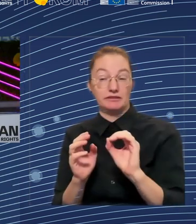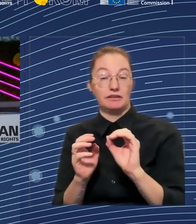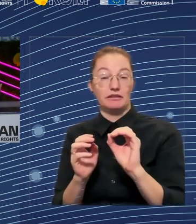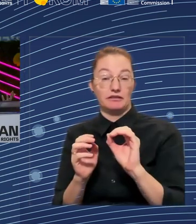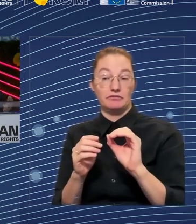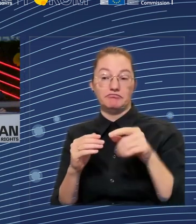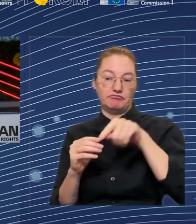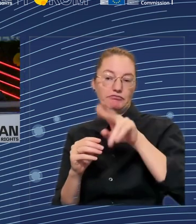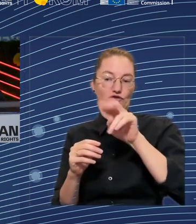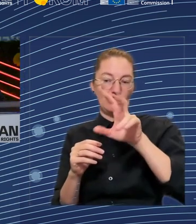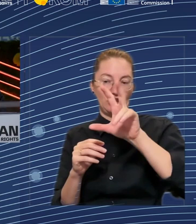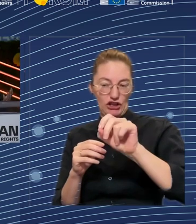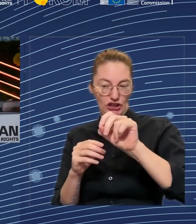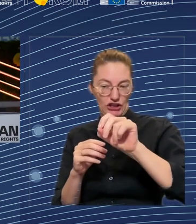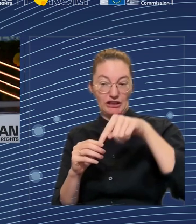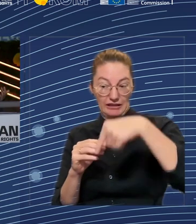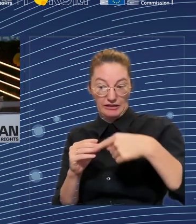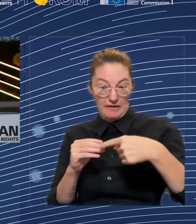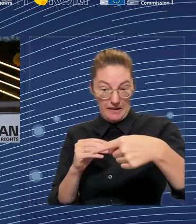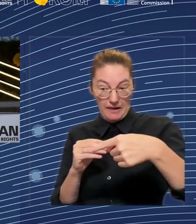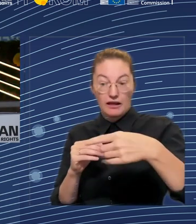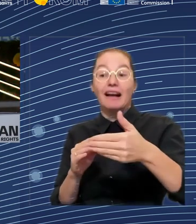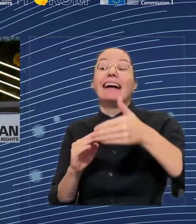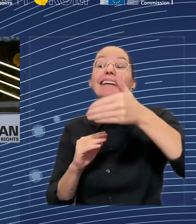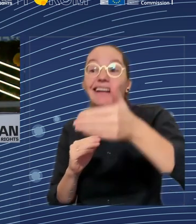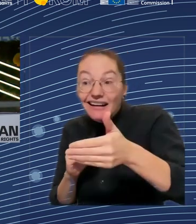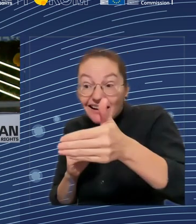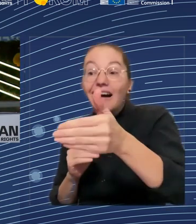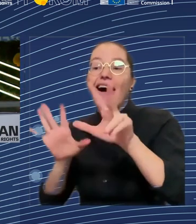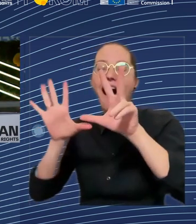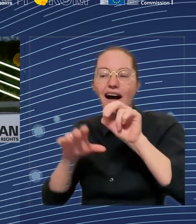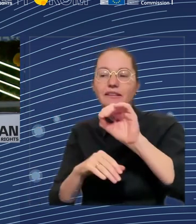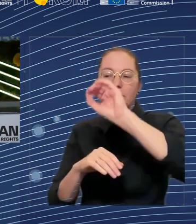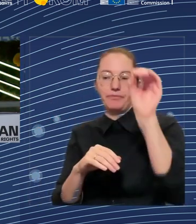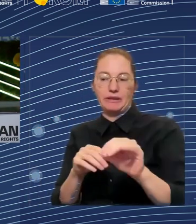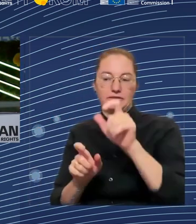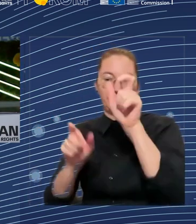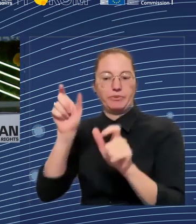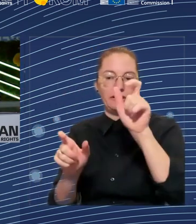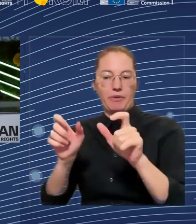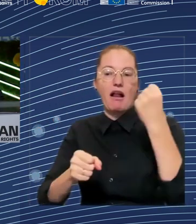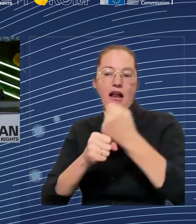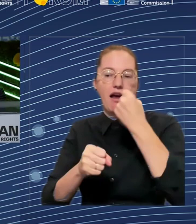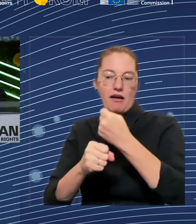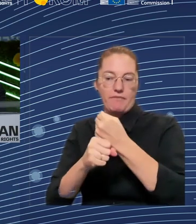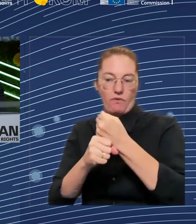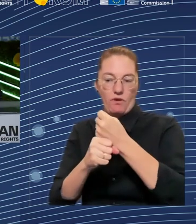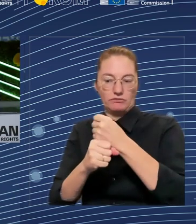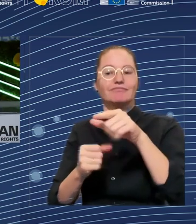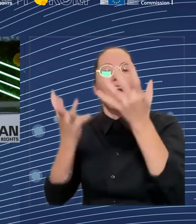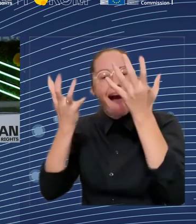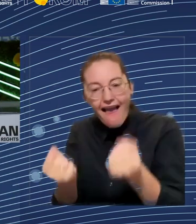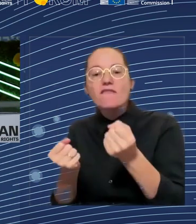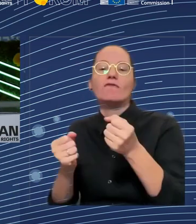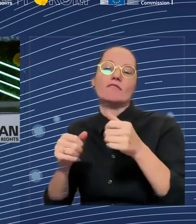education, 63 percent for women, 69 percent, while we have an average of 76 percent without mentioning the latest